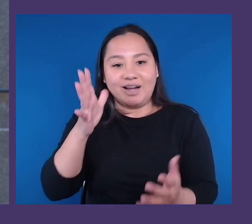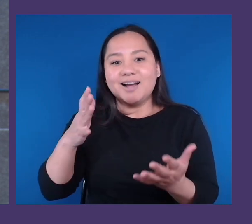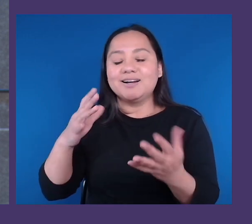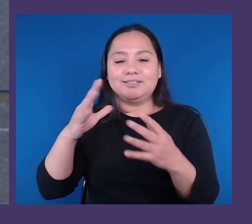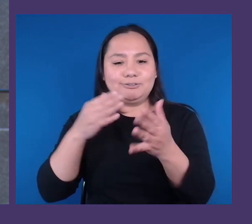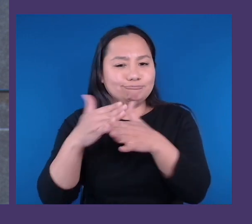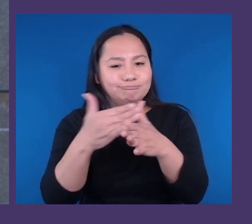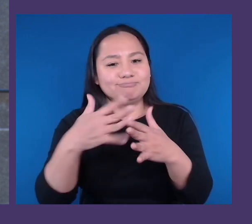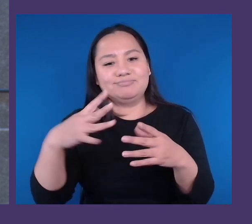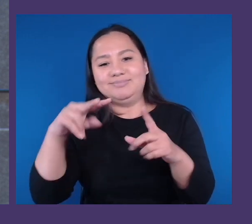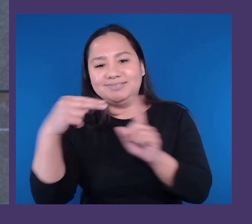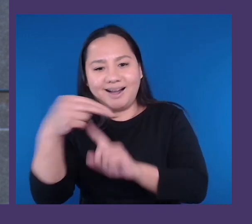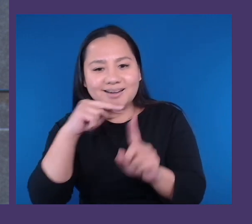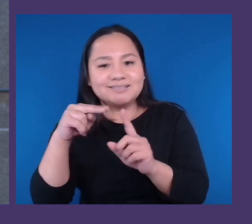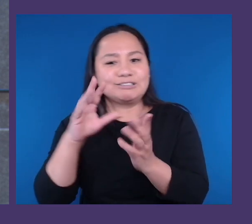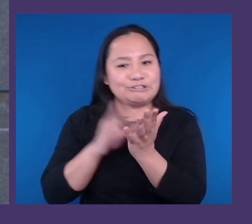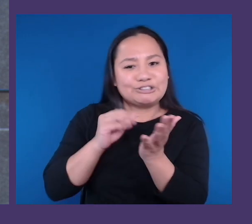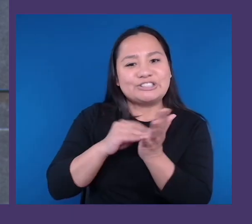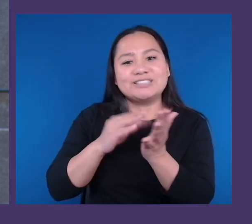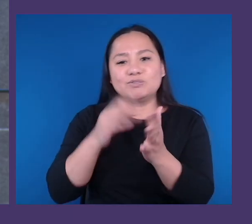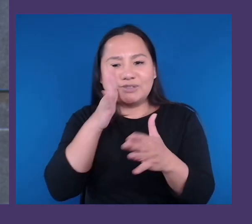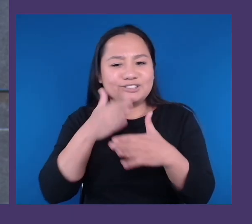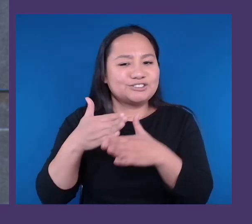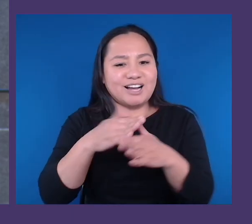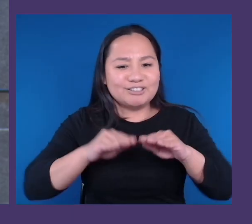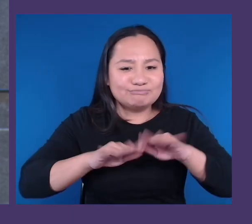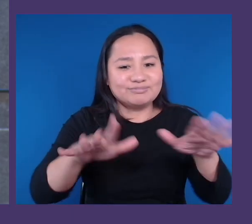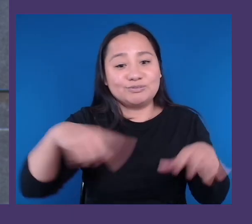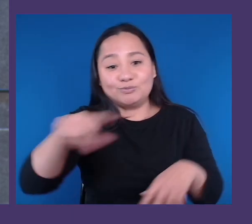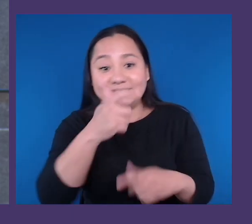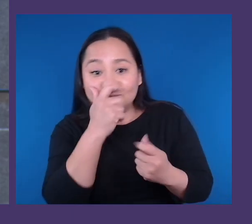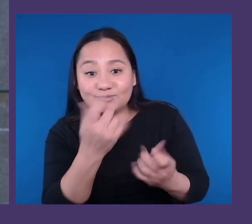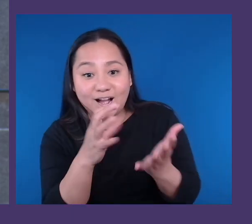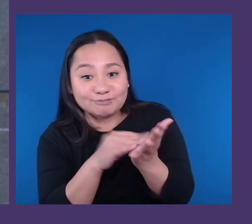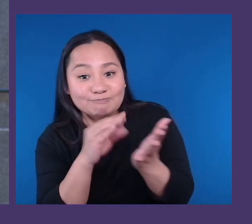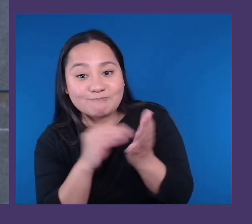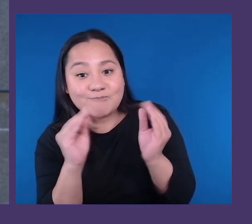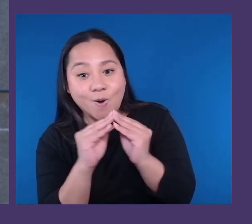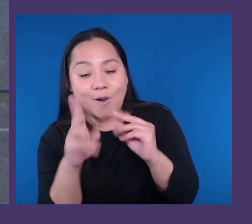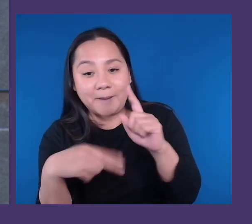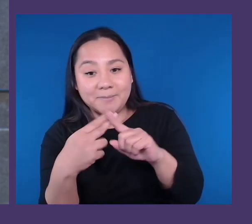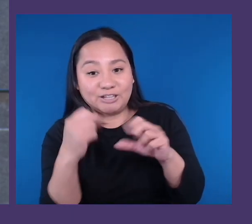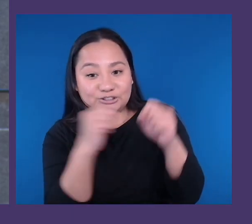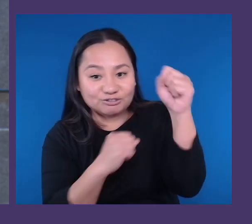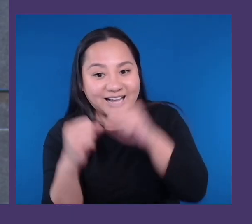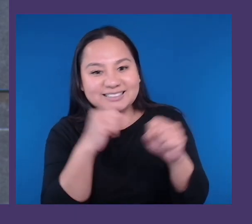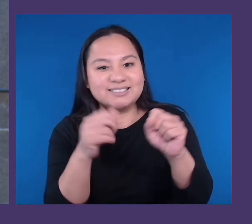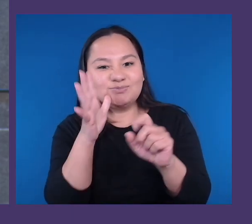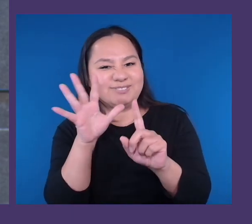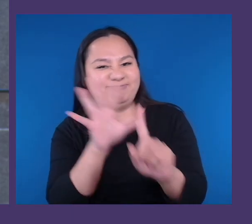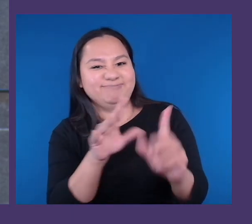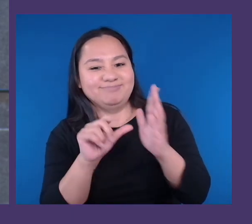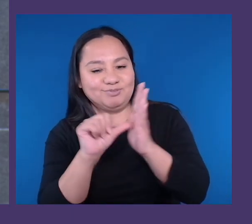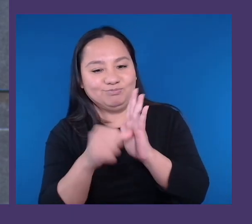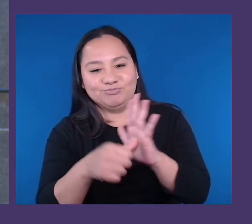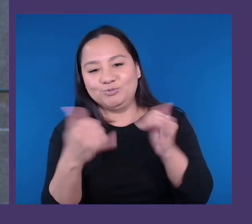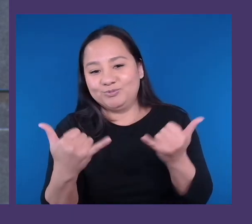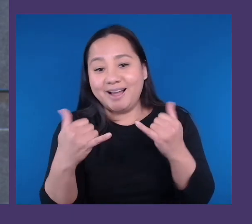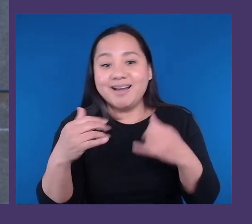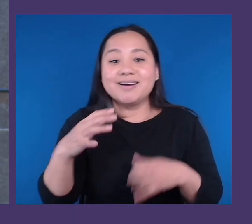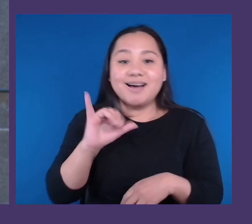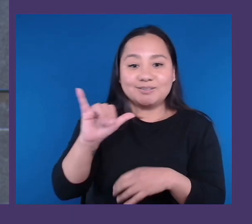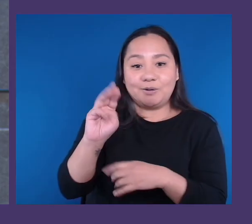for those of you interested in learning more about the strategies that we've highlighted today, and where Microsoft has gone on our journey,